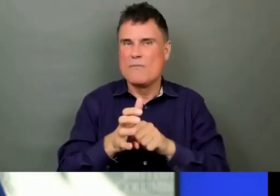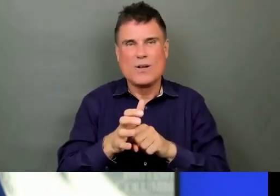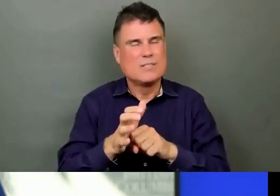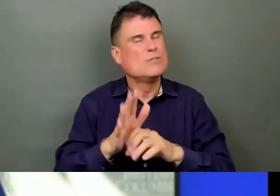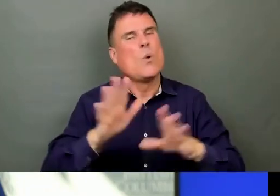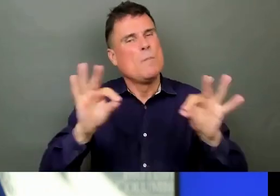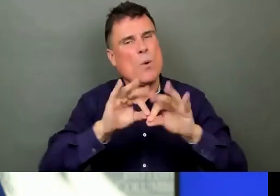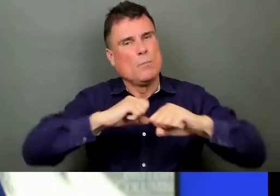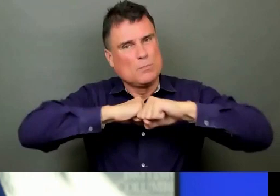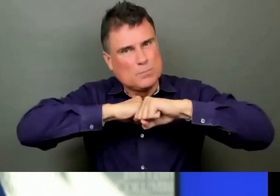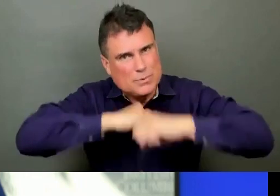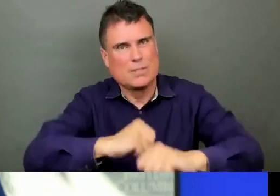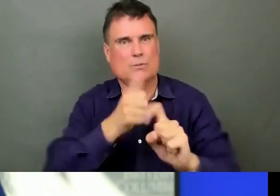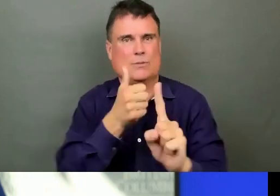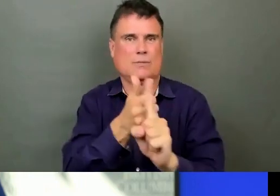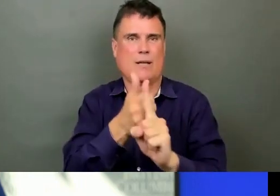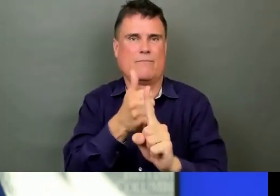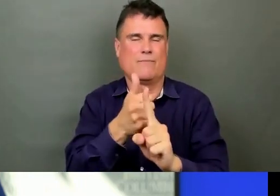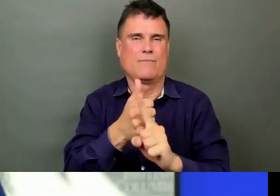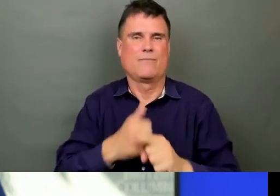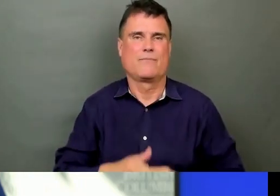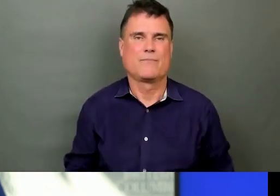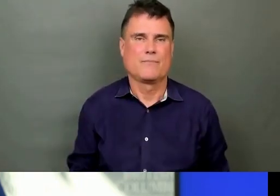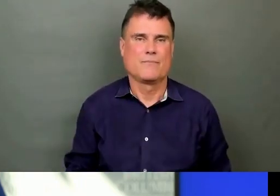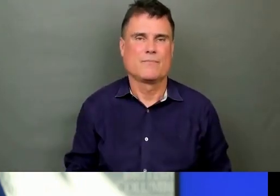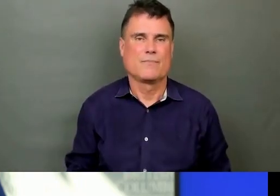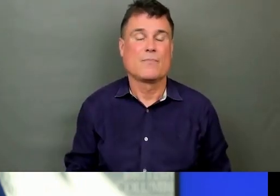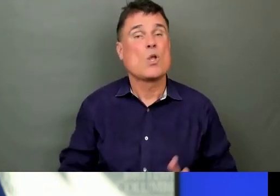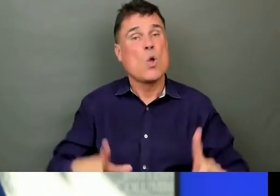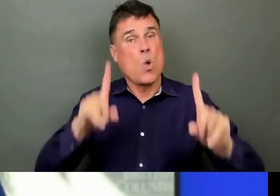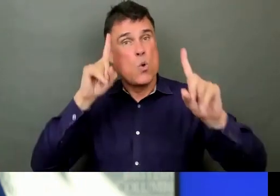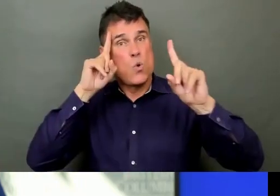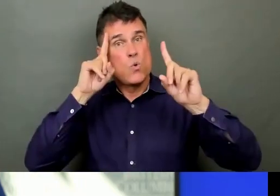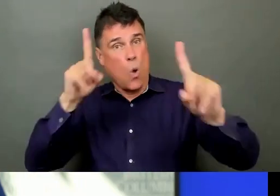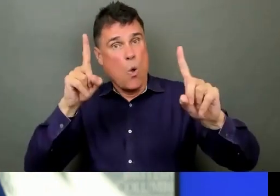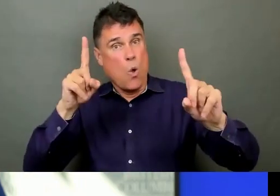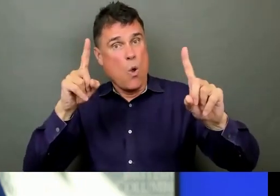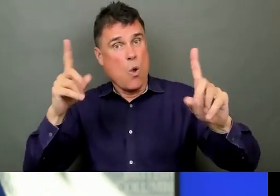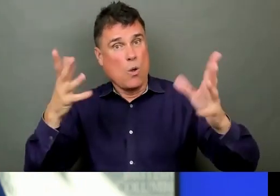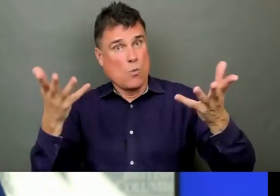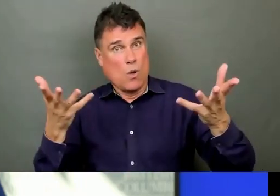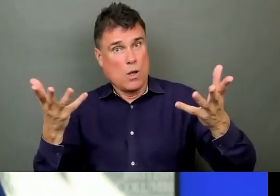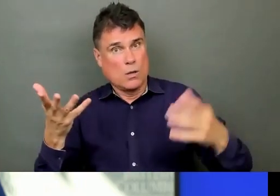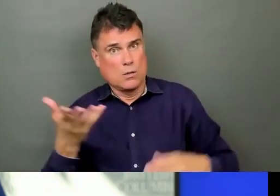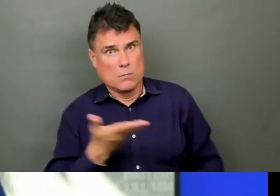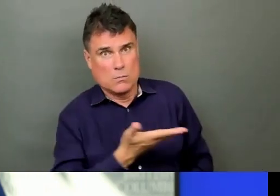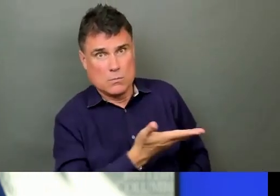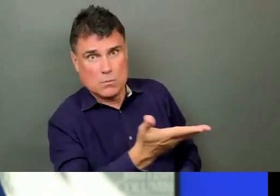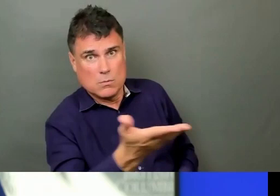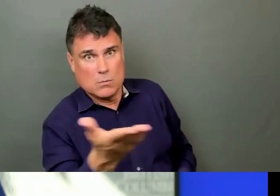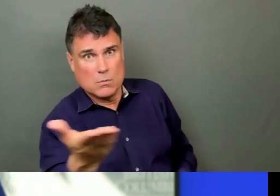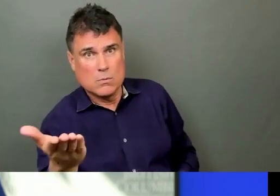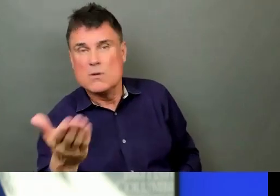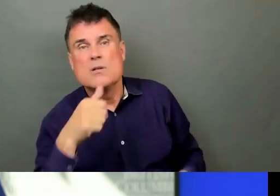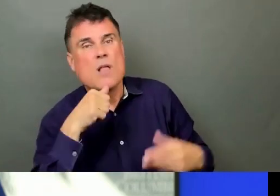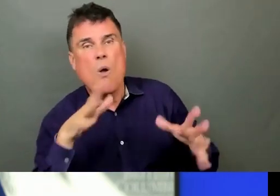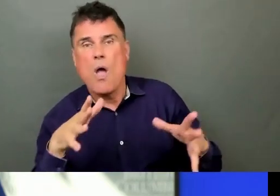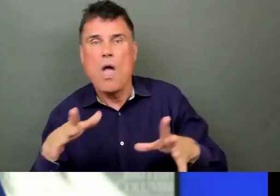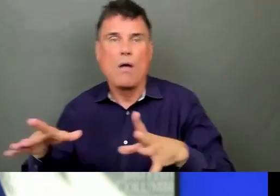health. And that is a profound, strong reason to get vaccinated among the dozens of strong reasons to get vaccinated right now.